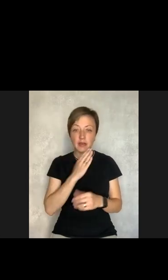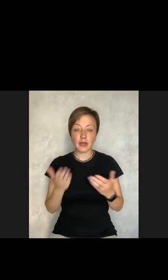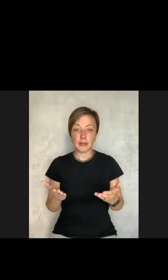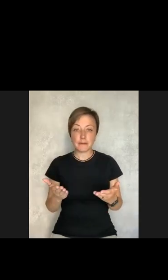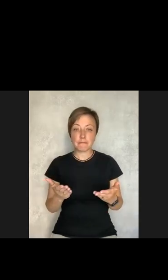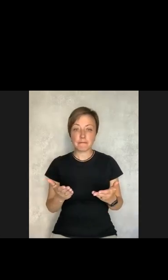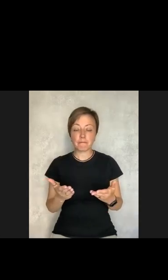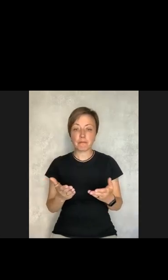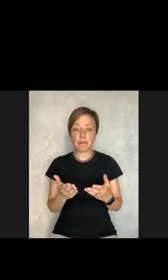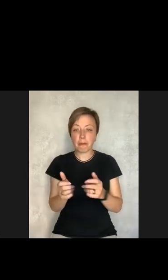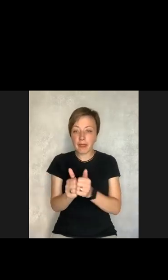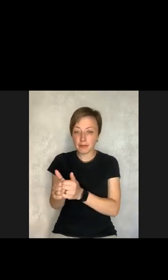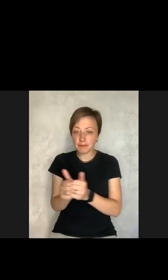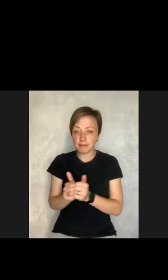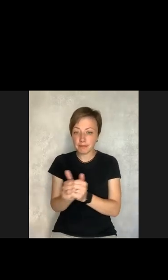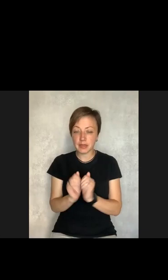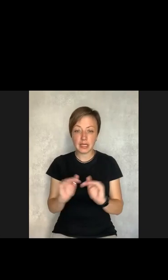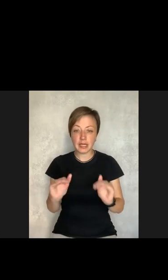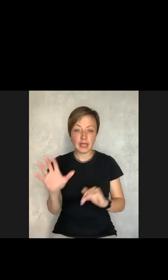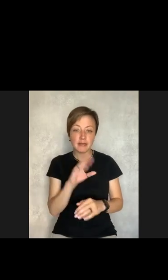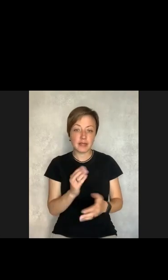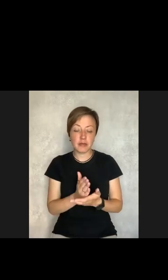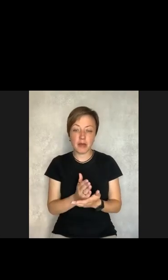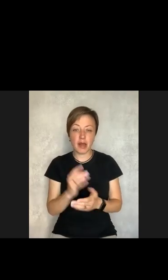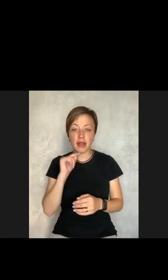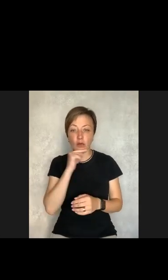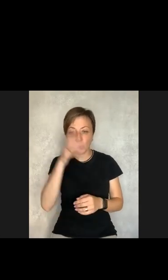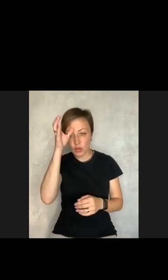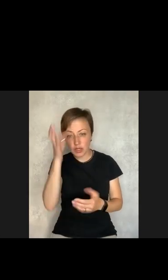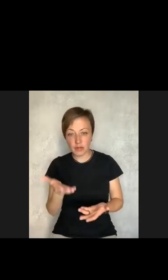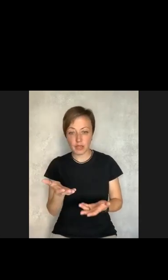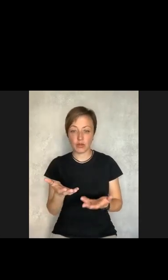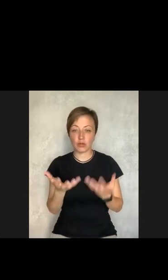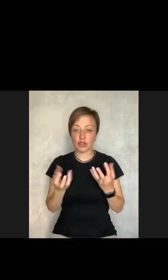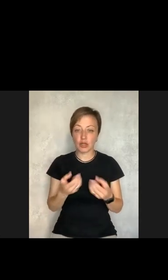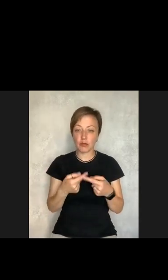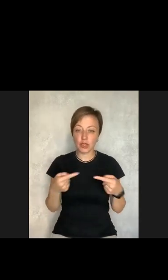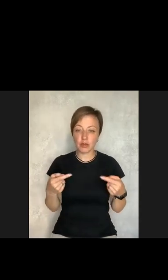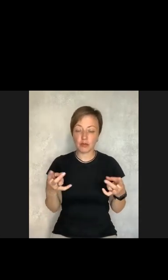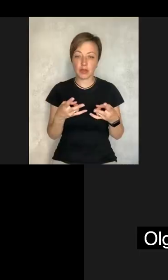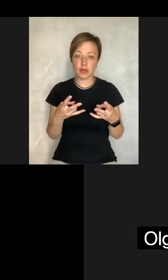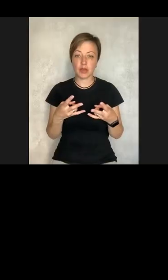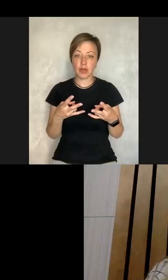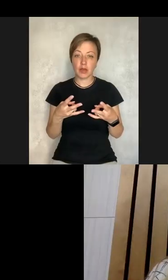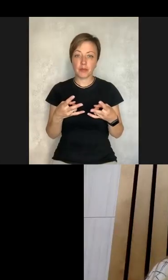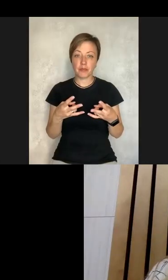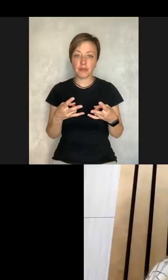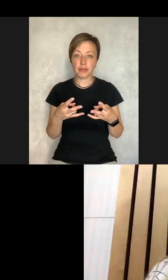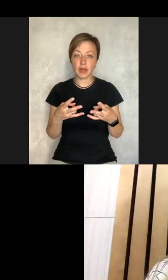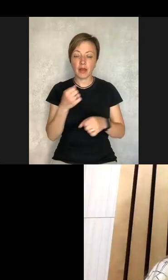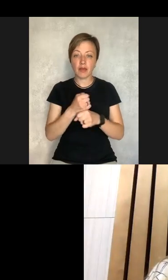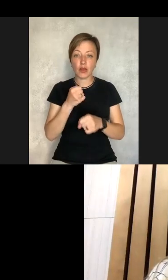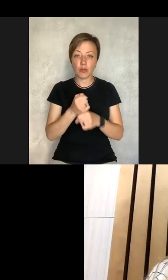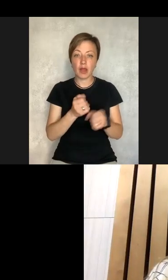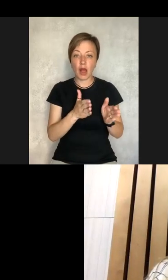Well, most parents, they are tied to their children. Not all of them have relevant education,